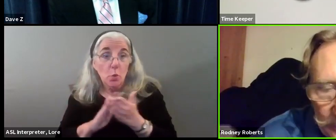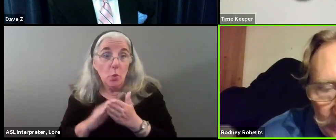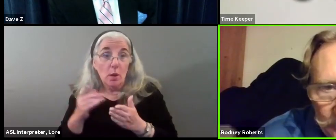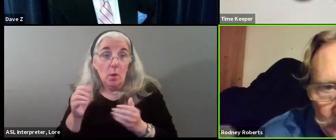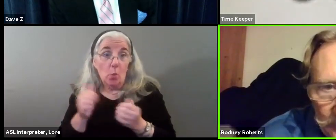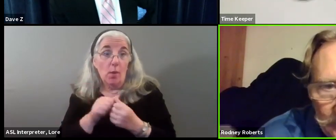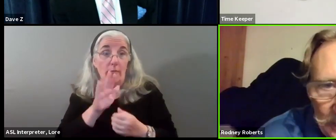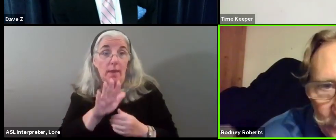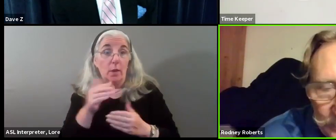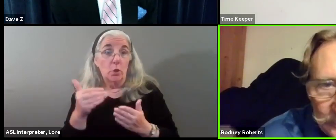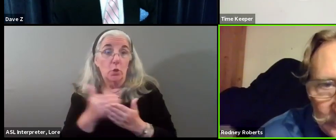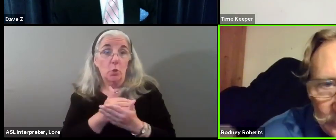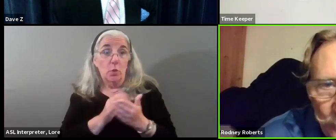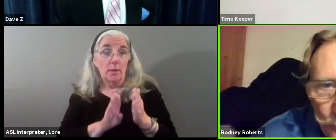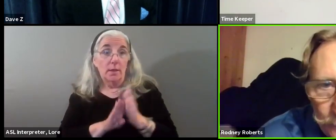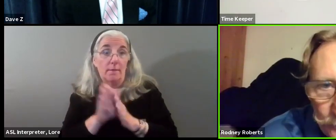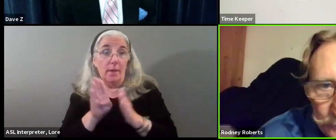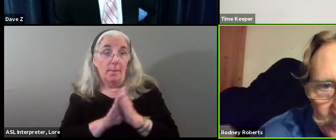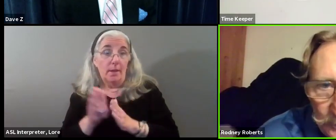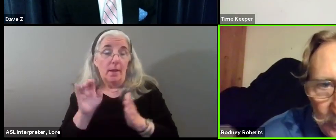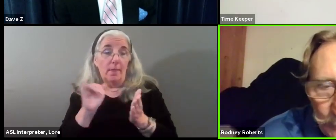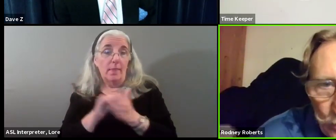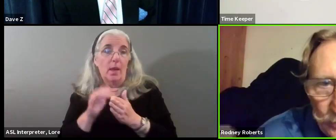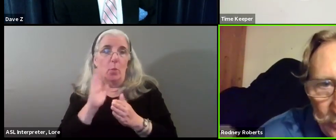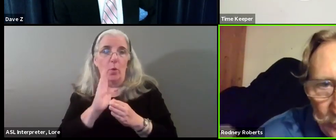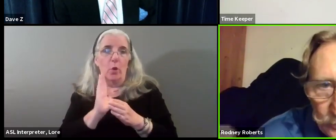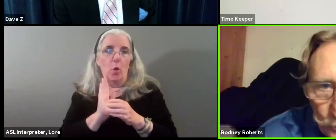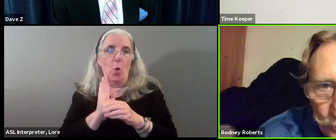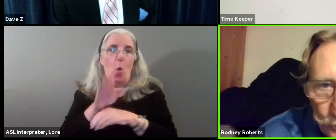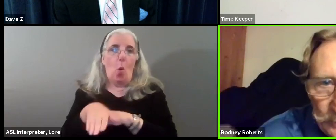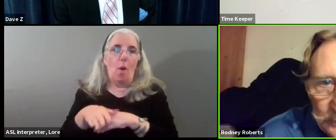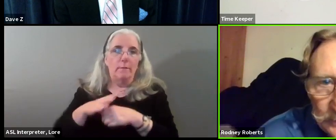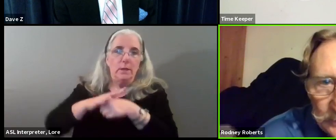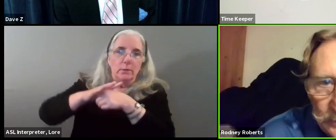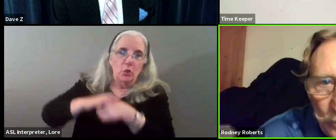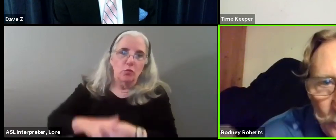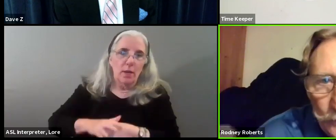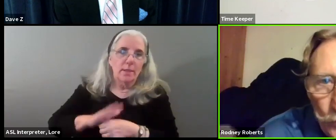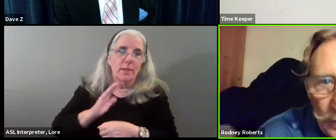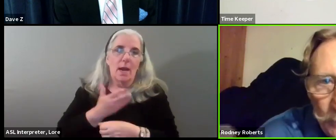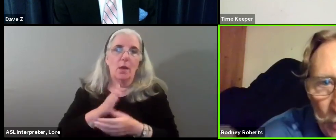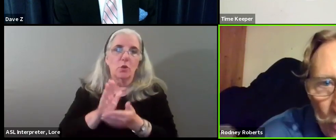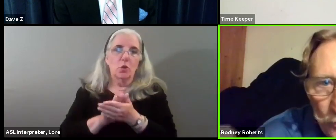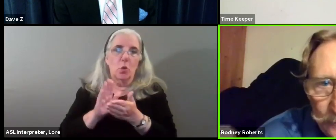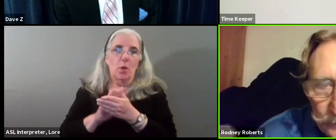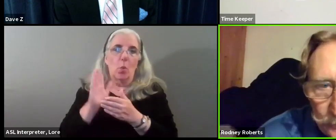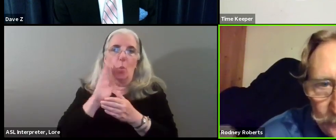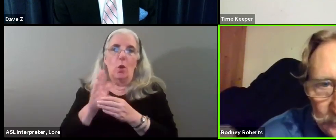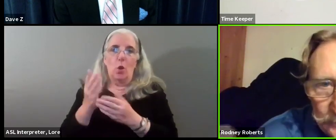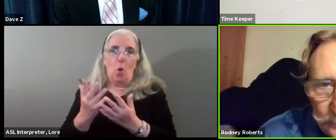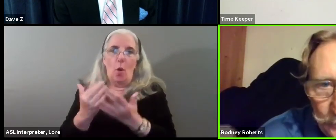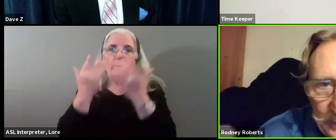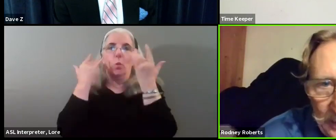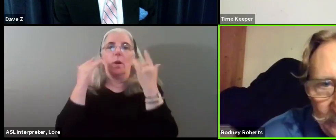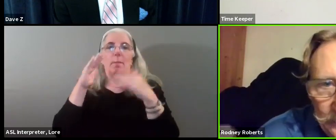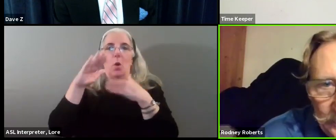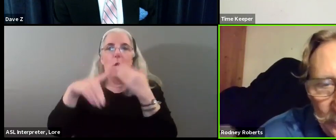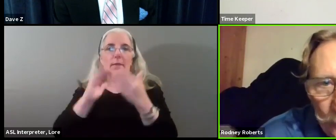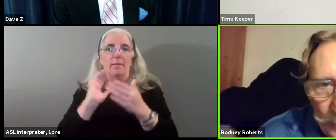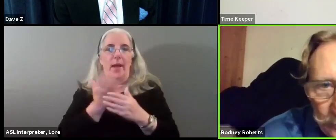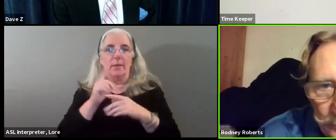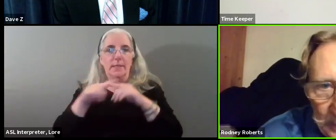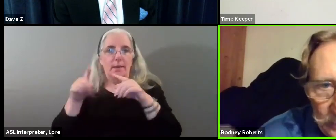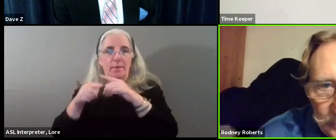development. And not only is it going to over burden our schools, but it's going to overwhelm all of the services that we have.